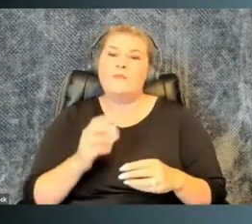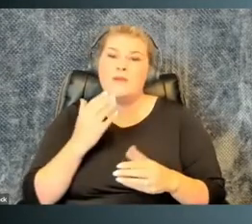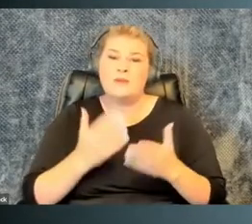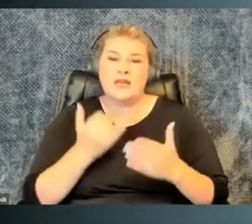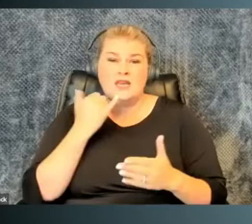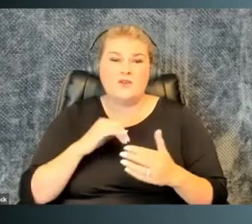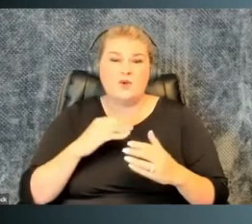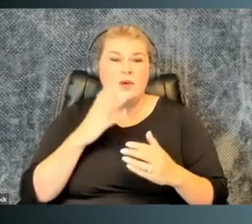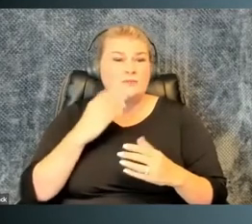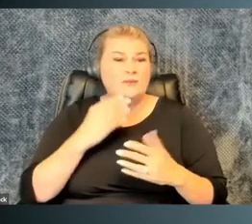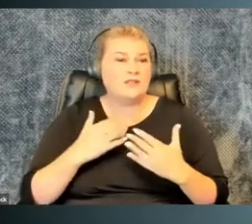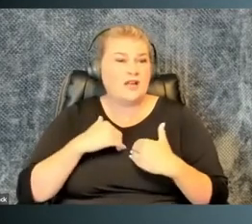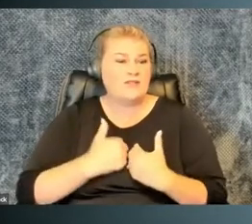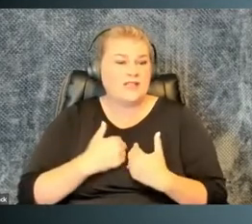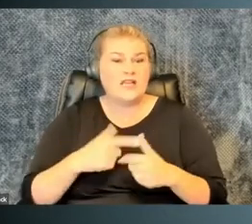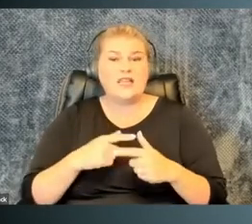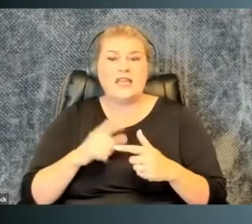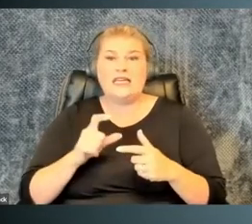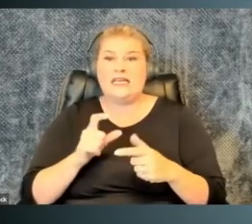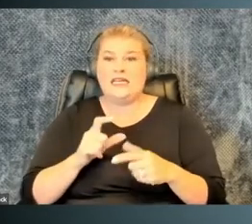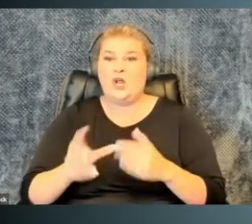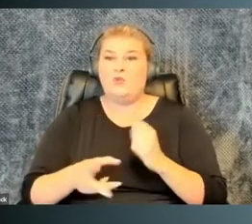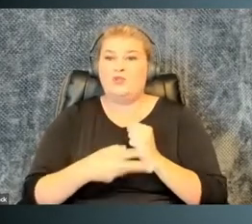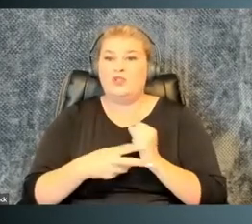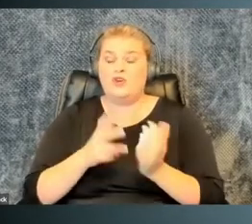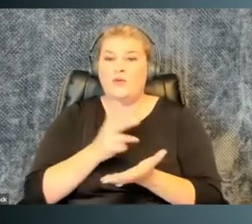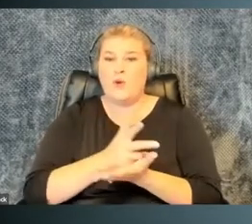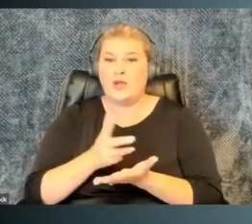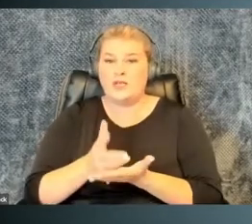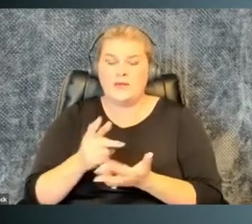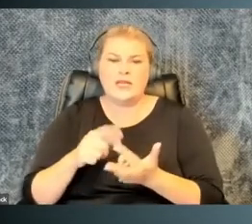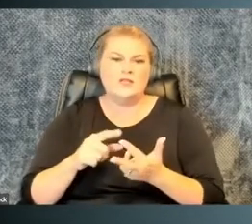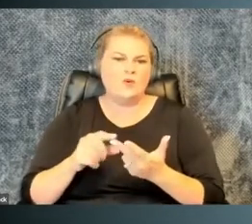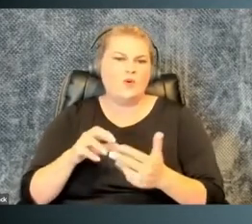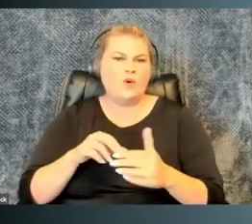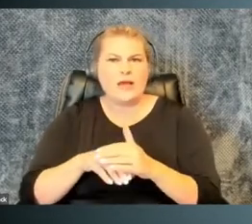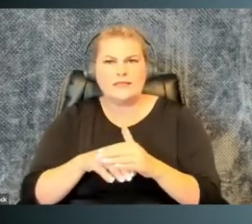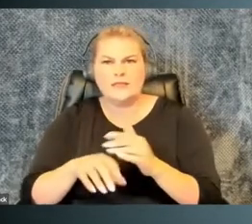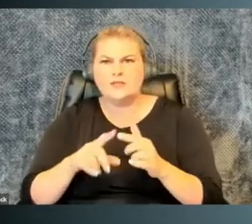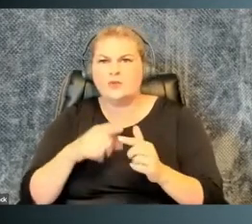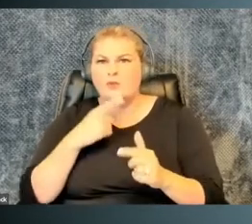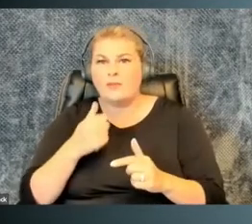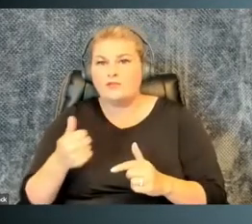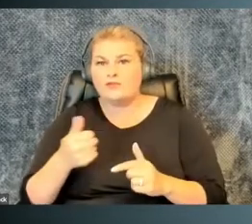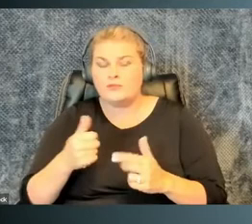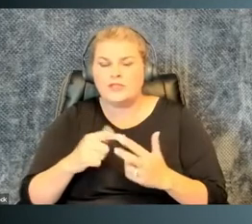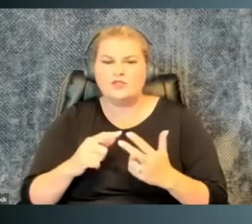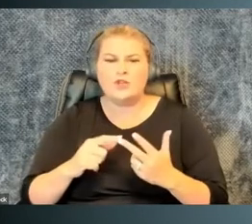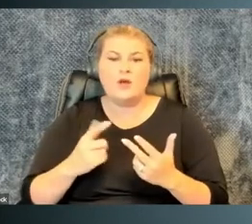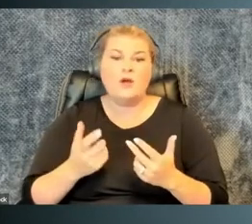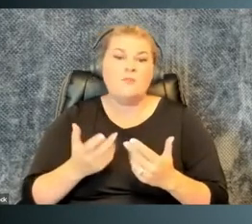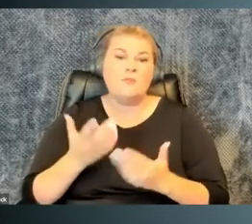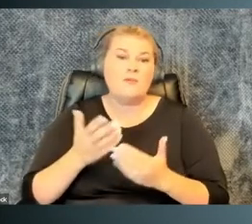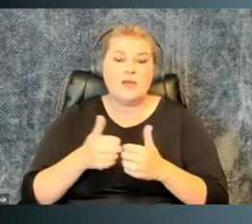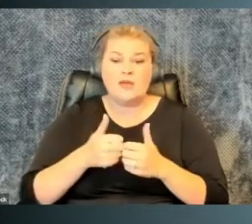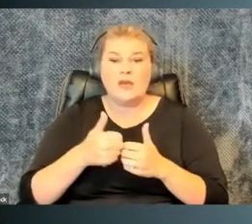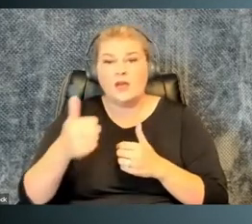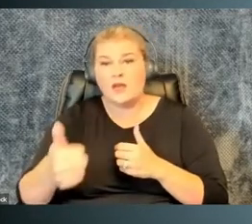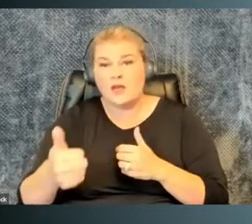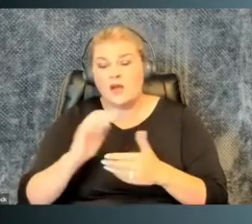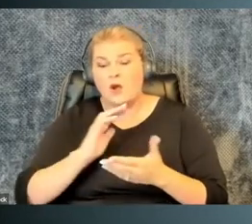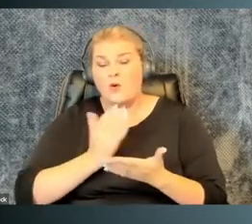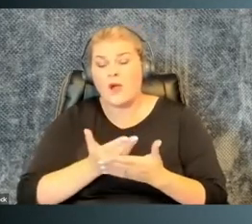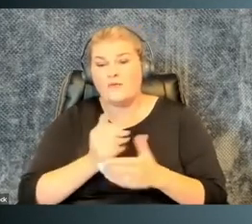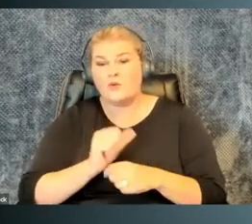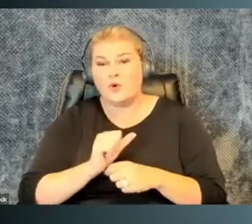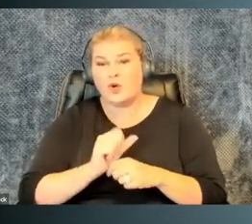It could be a nearby parking spot if you experience a lot of fatigue or proximity to public transportation. It could be the ability